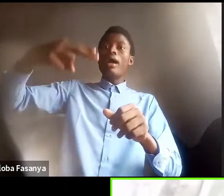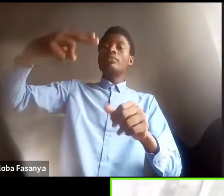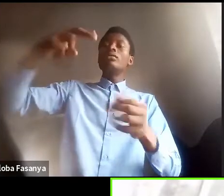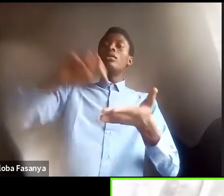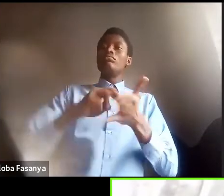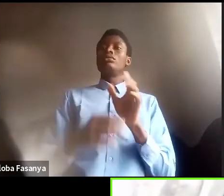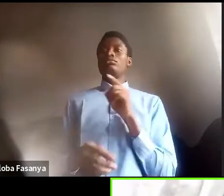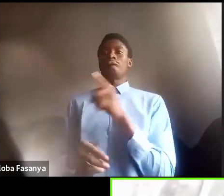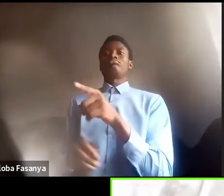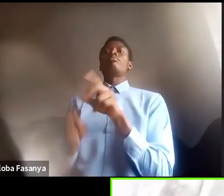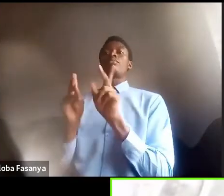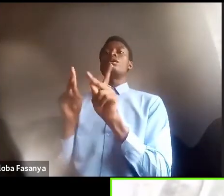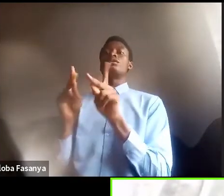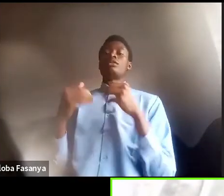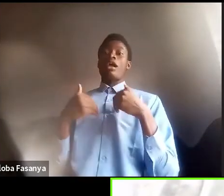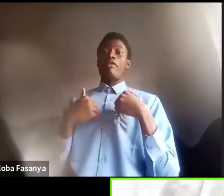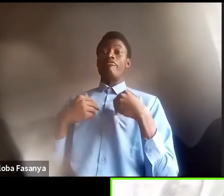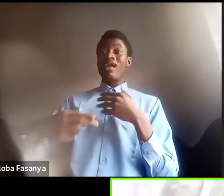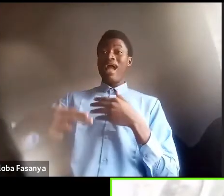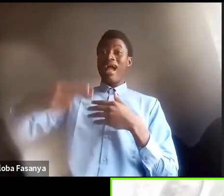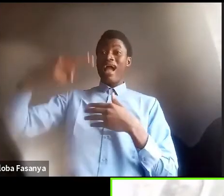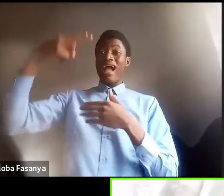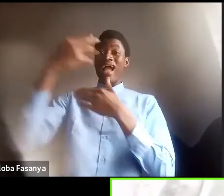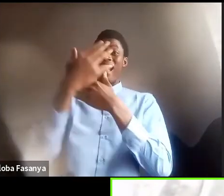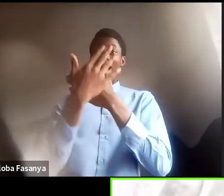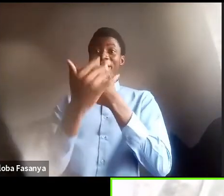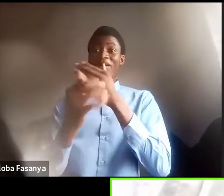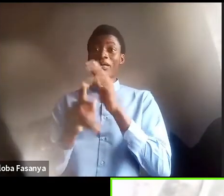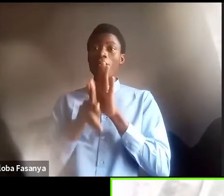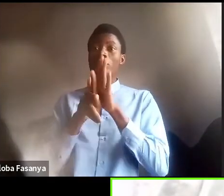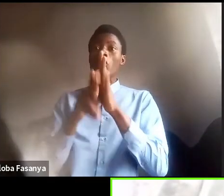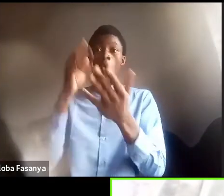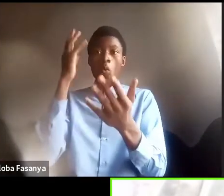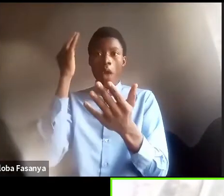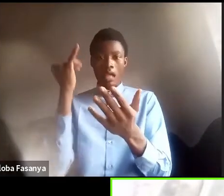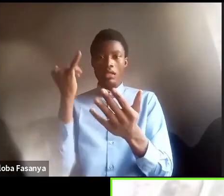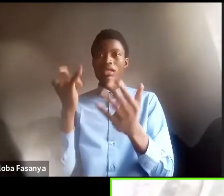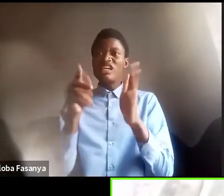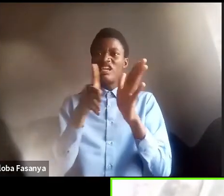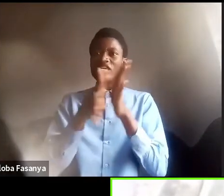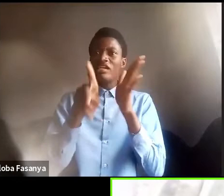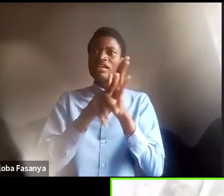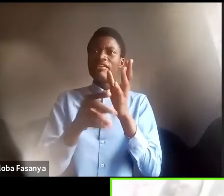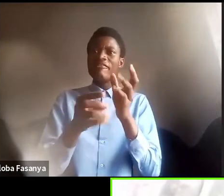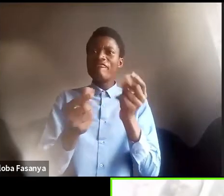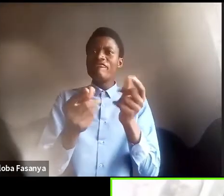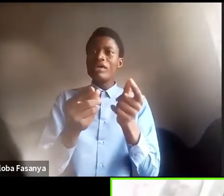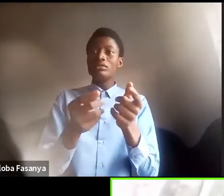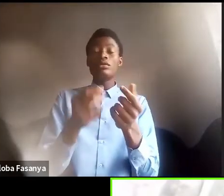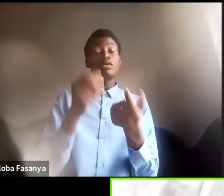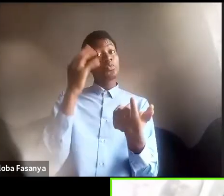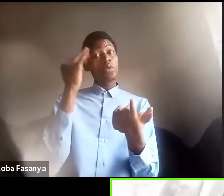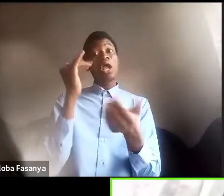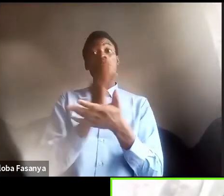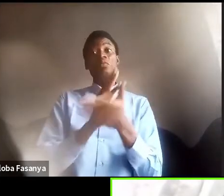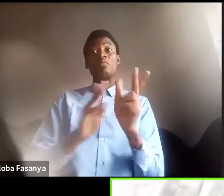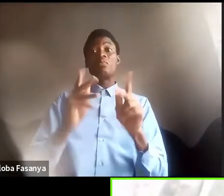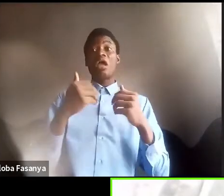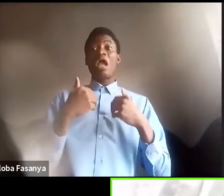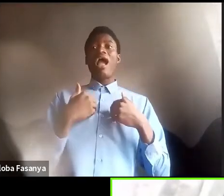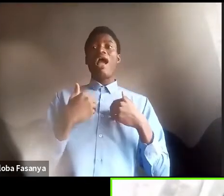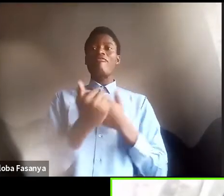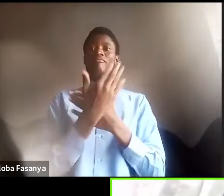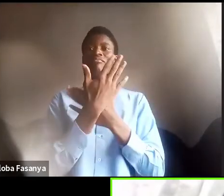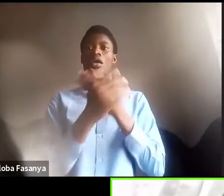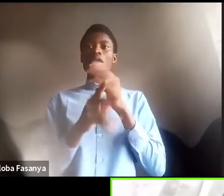Why is it a silent killer? Because many may have the blood pressure elevated and the person is not symptomatic. He's not